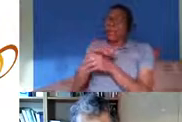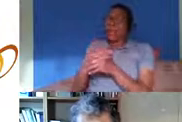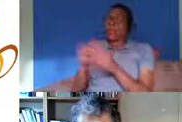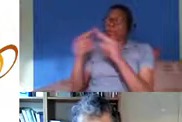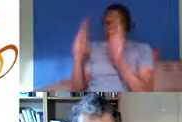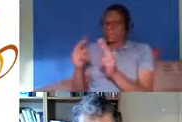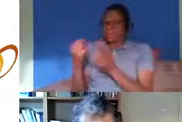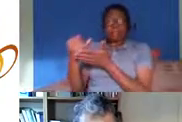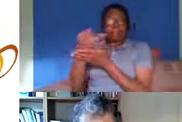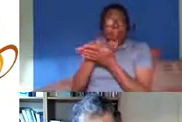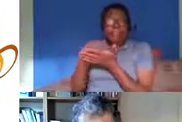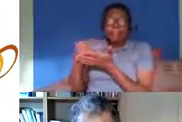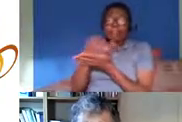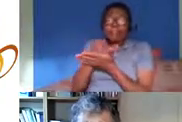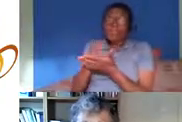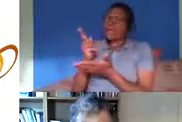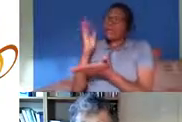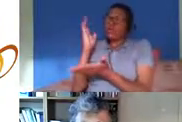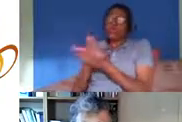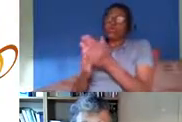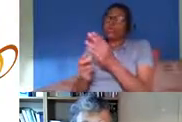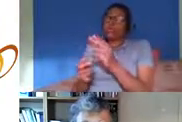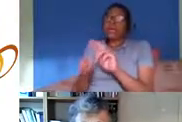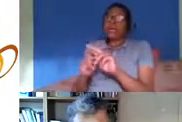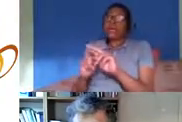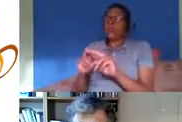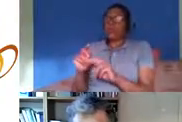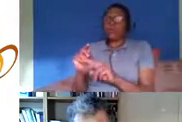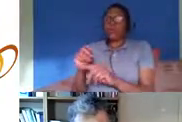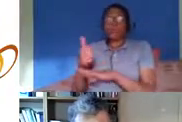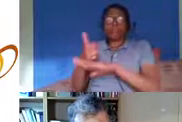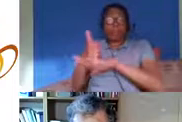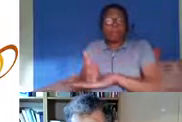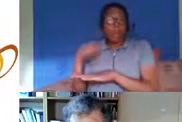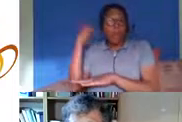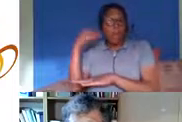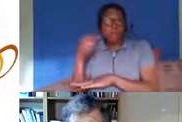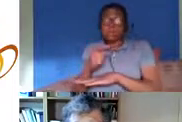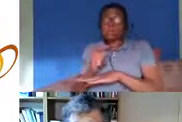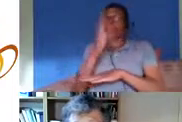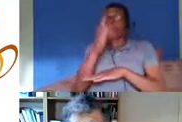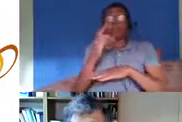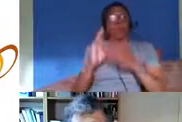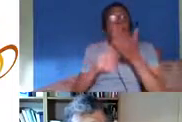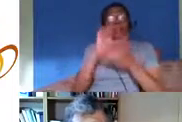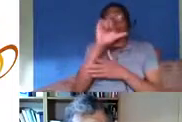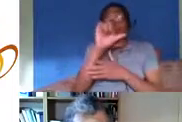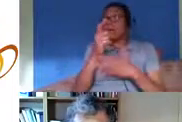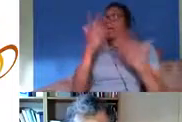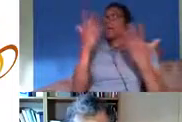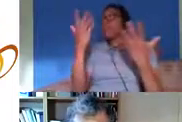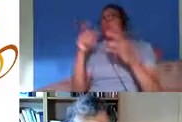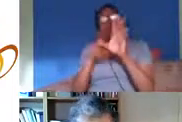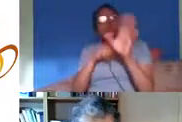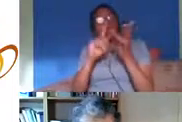in in the country and that's true whether you're living in in london whether you're living in manchester whether you're living in in york